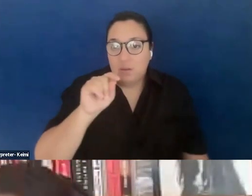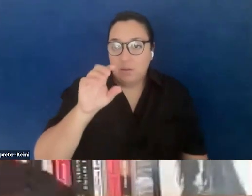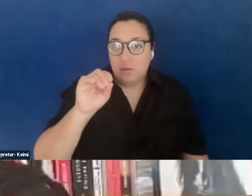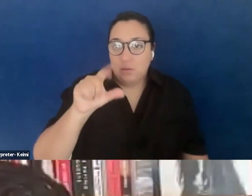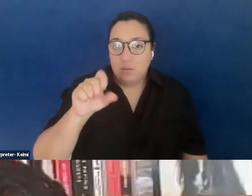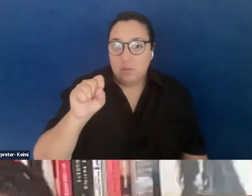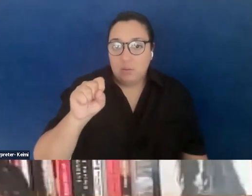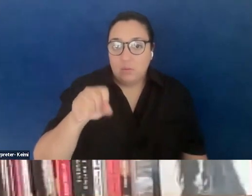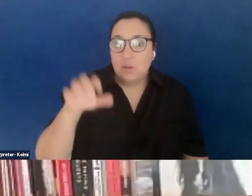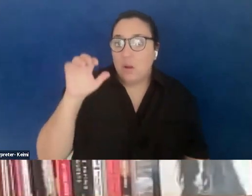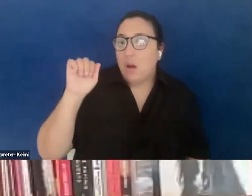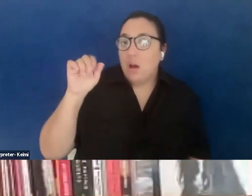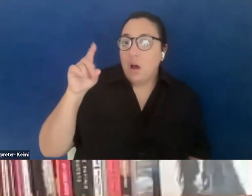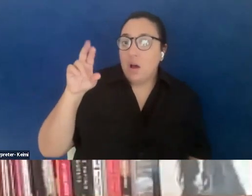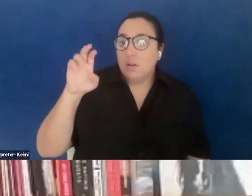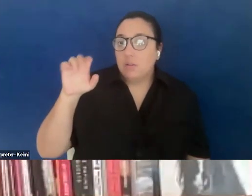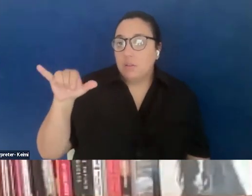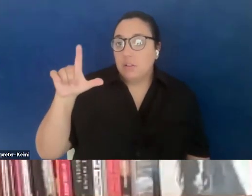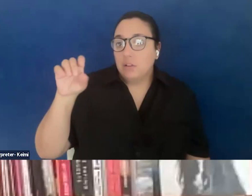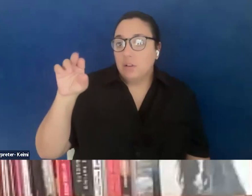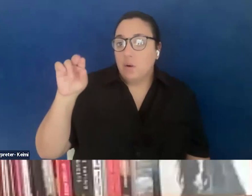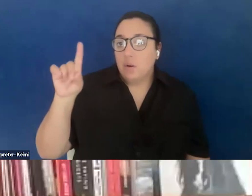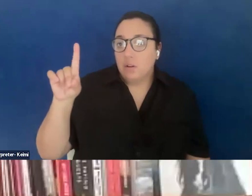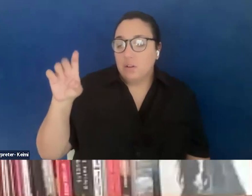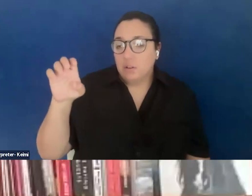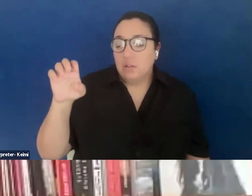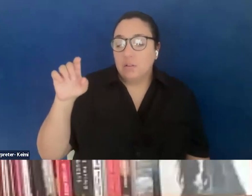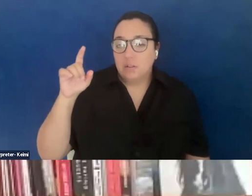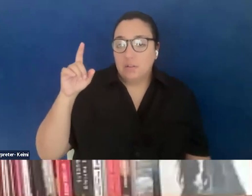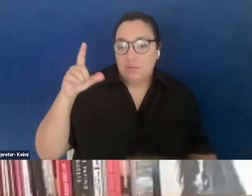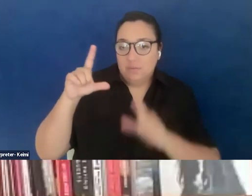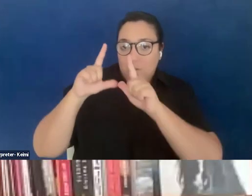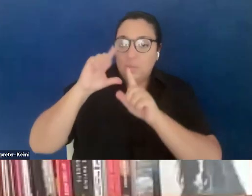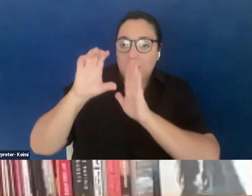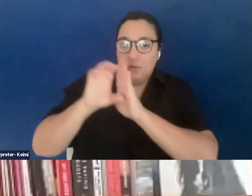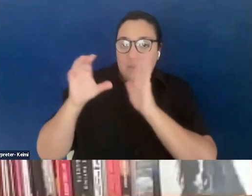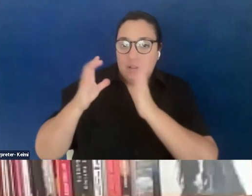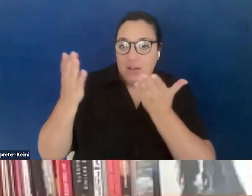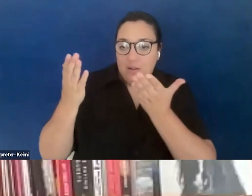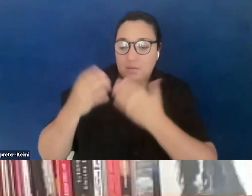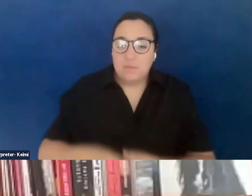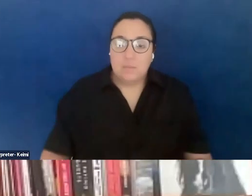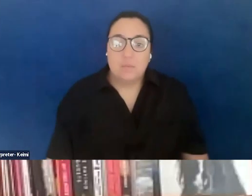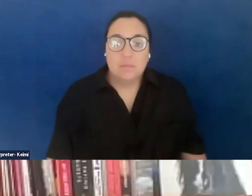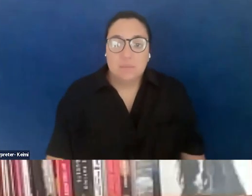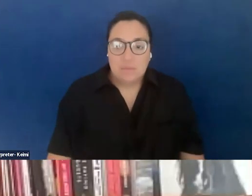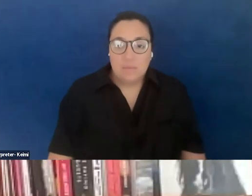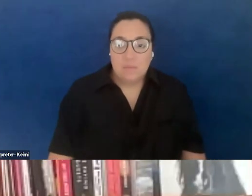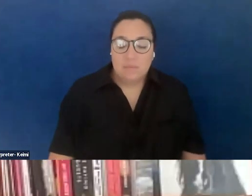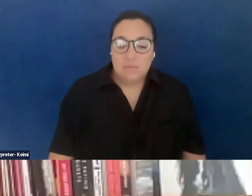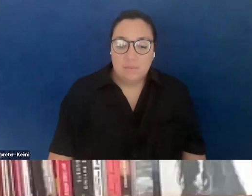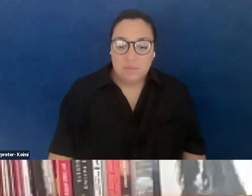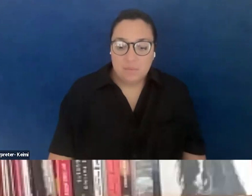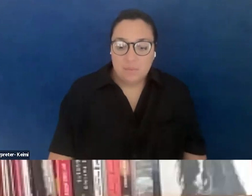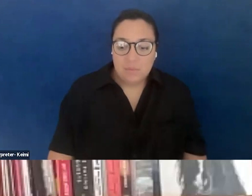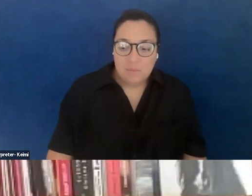Lord, who's up here, right? Breaking some of the tools. So our networks, and then doing work